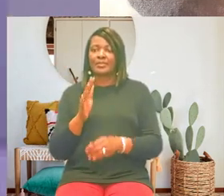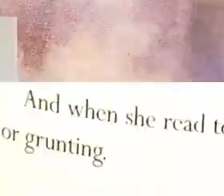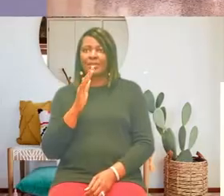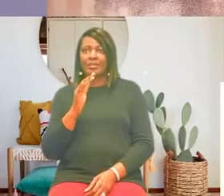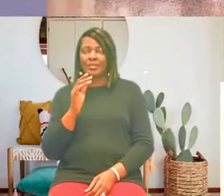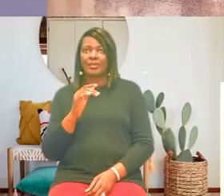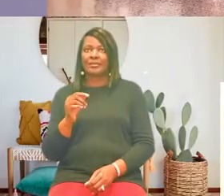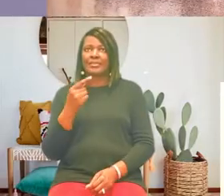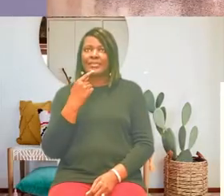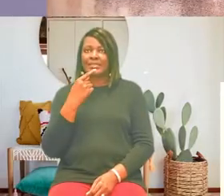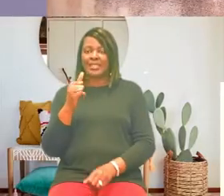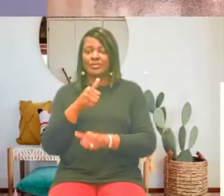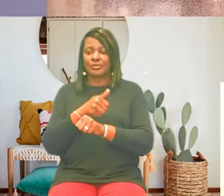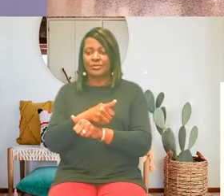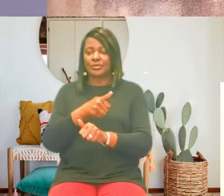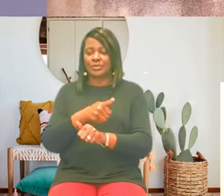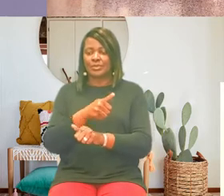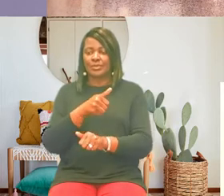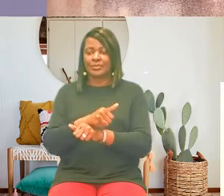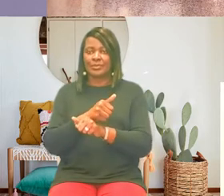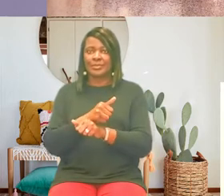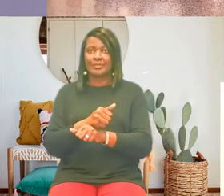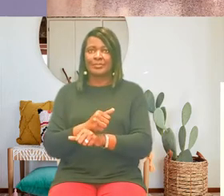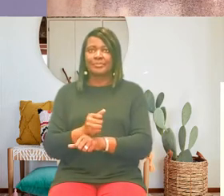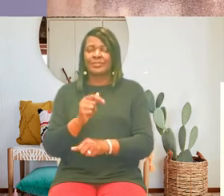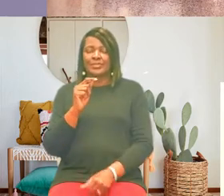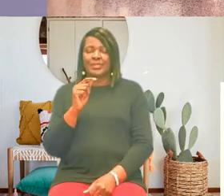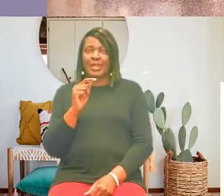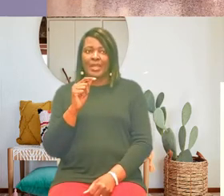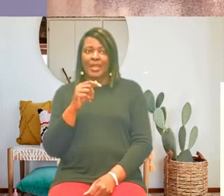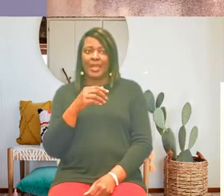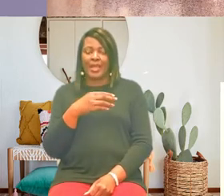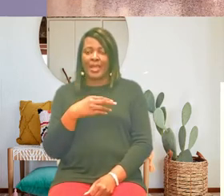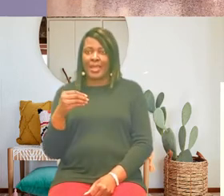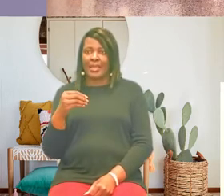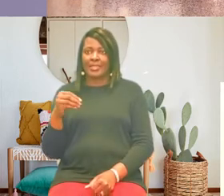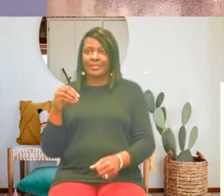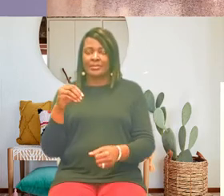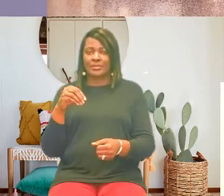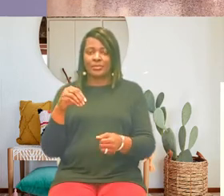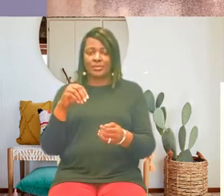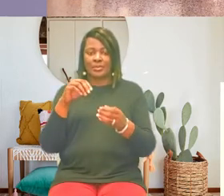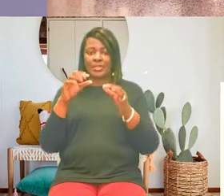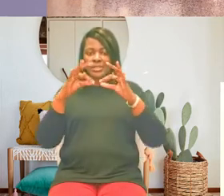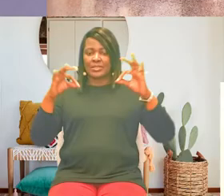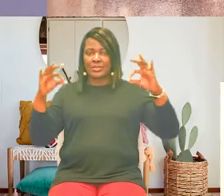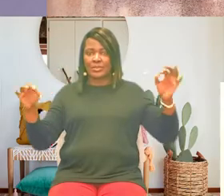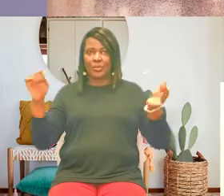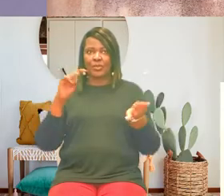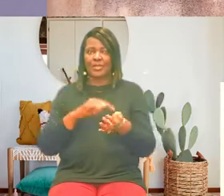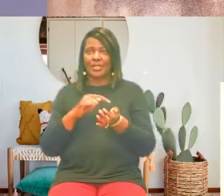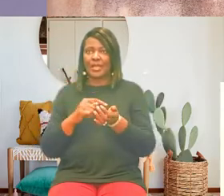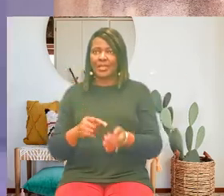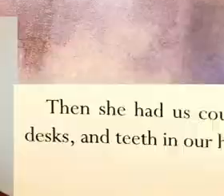and when she read to us at story time she did all the voices low or high or